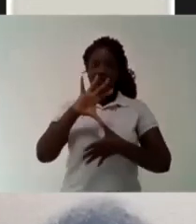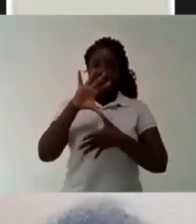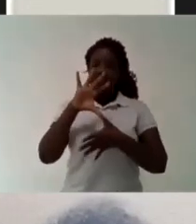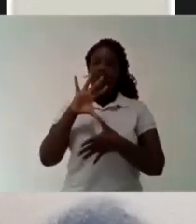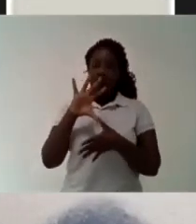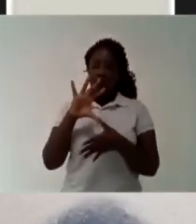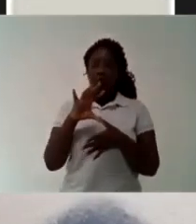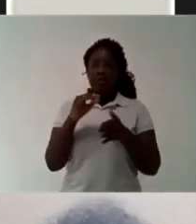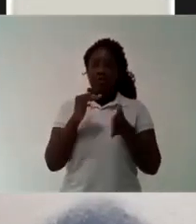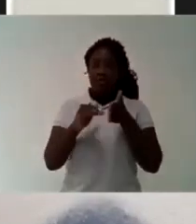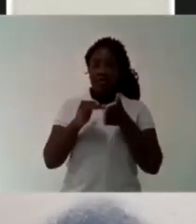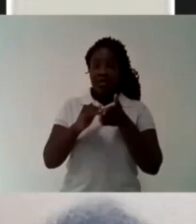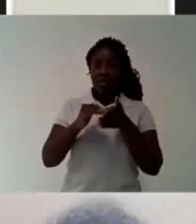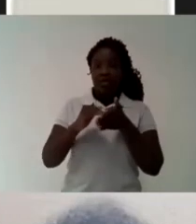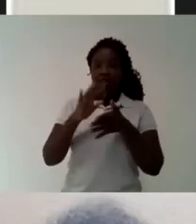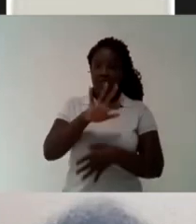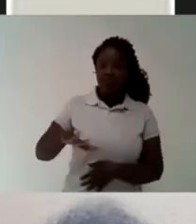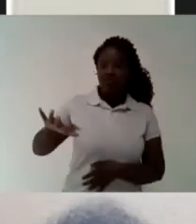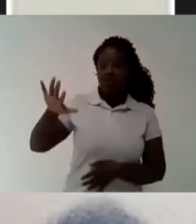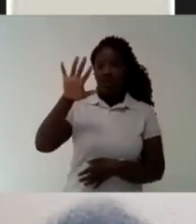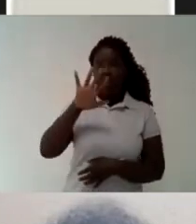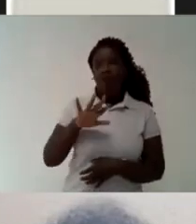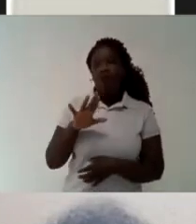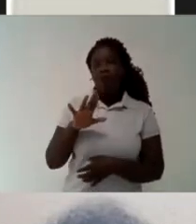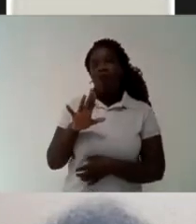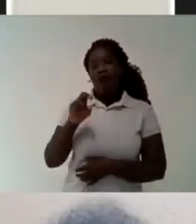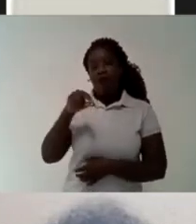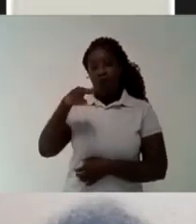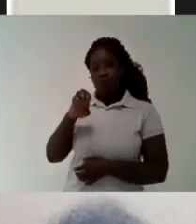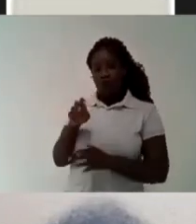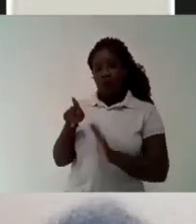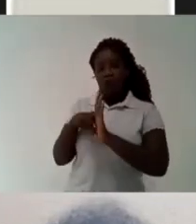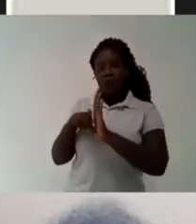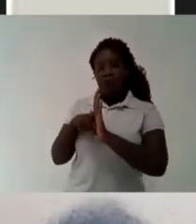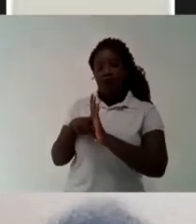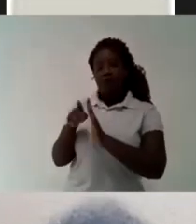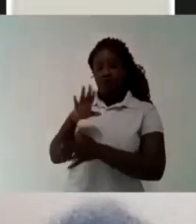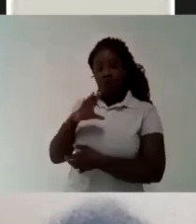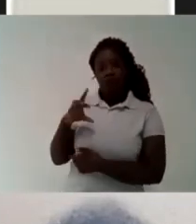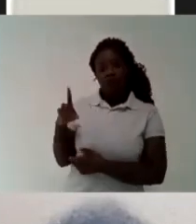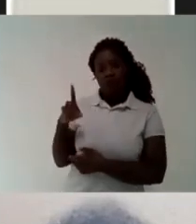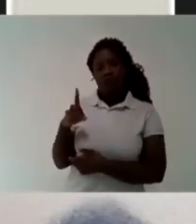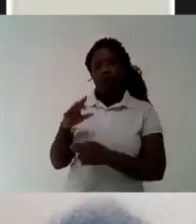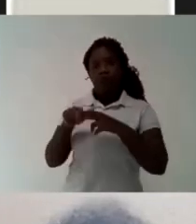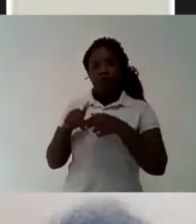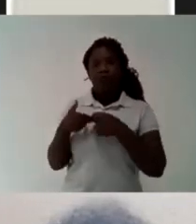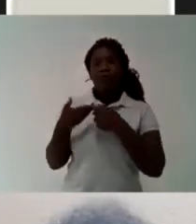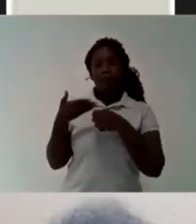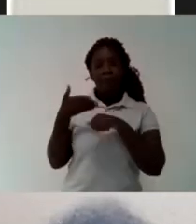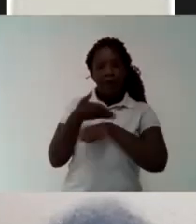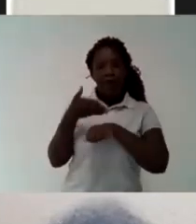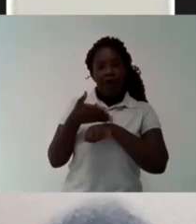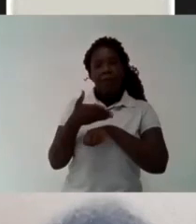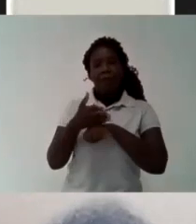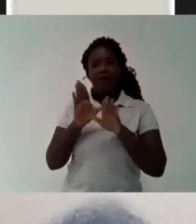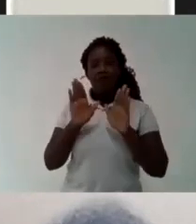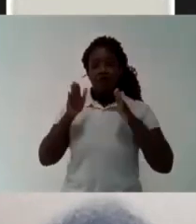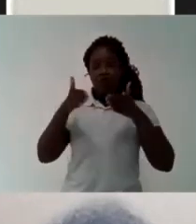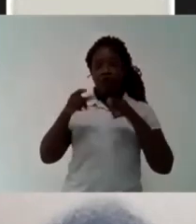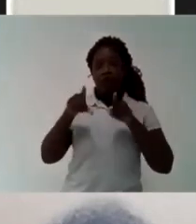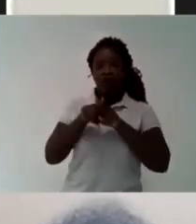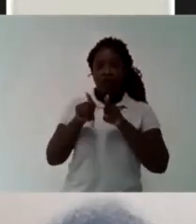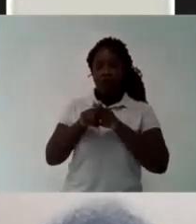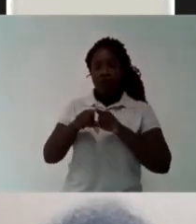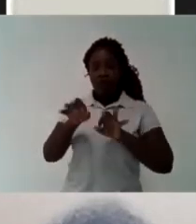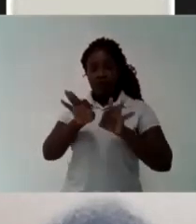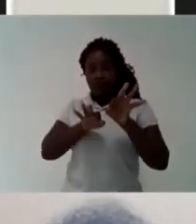demoralize the universities By calling the universities as a place where people will go to